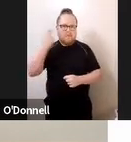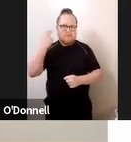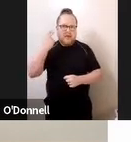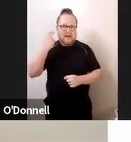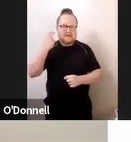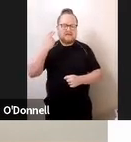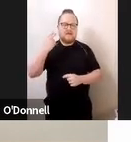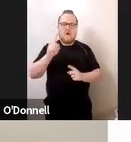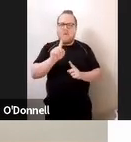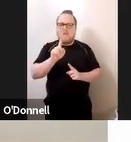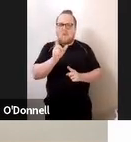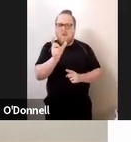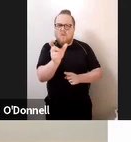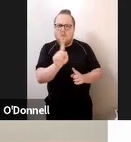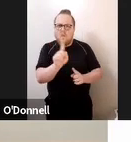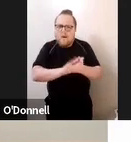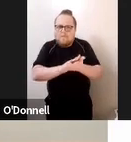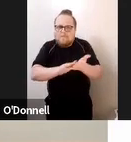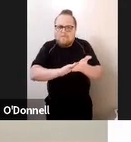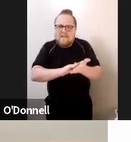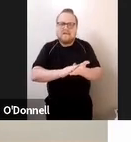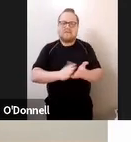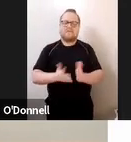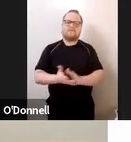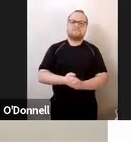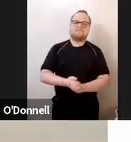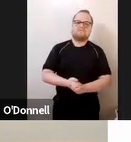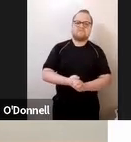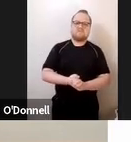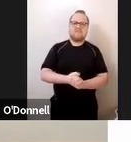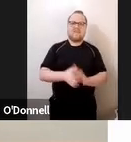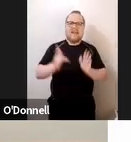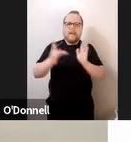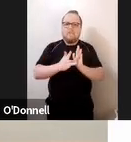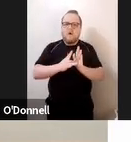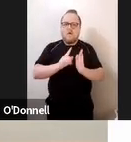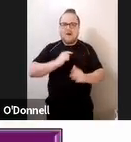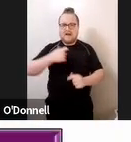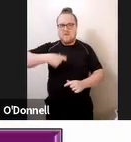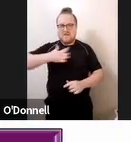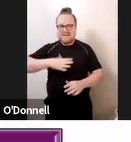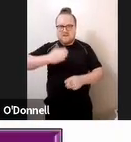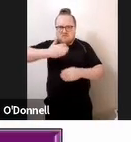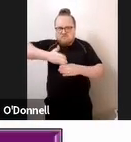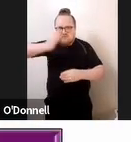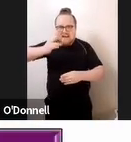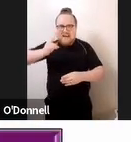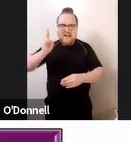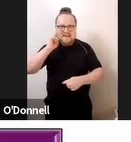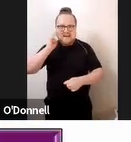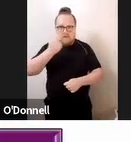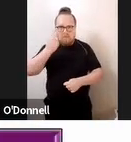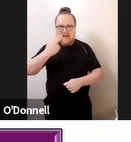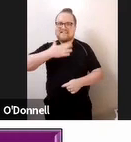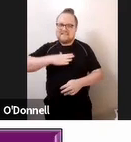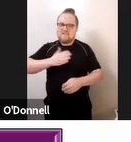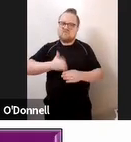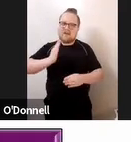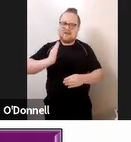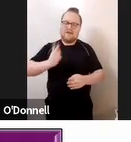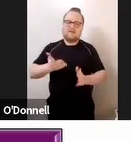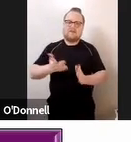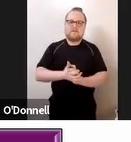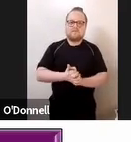if we as social workers are able to recognize it next slide please so